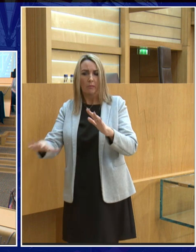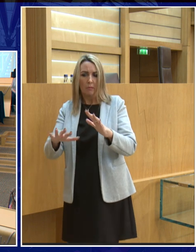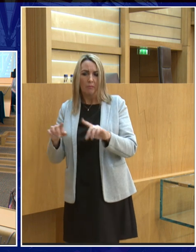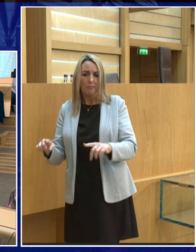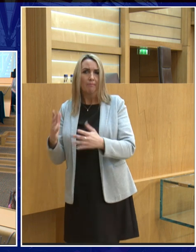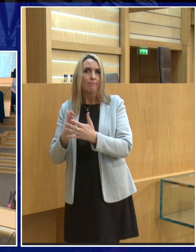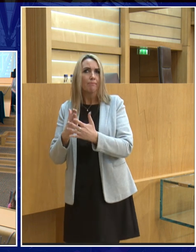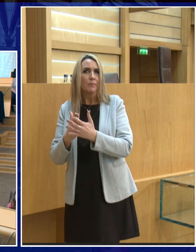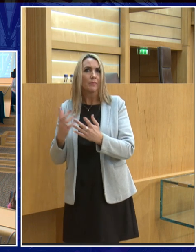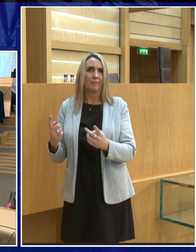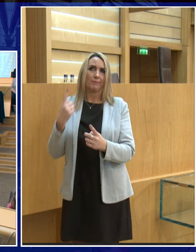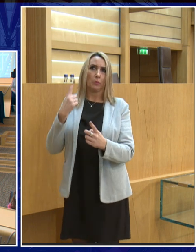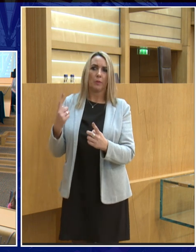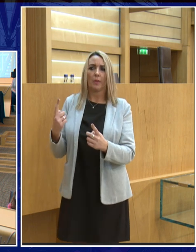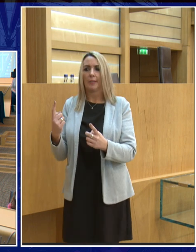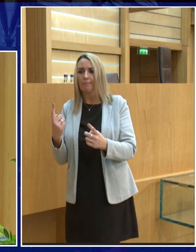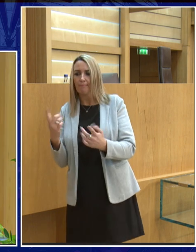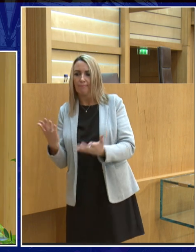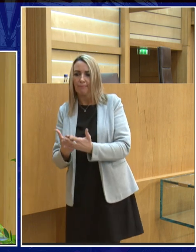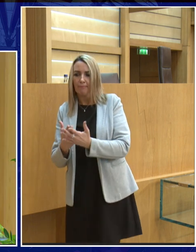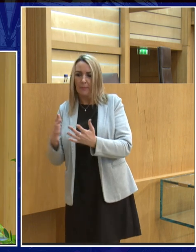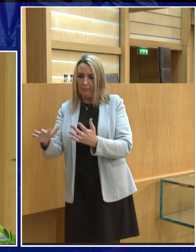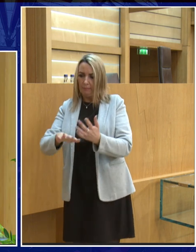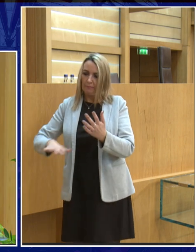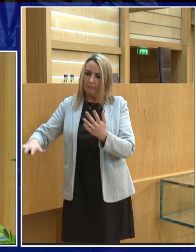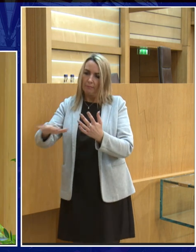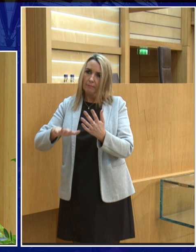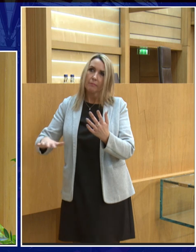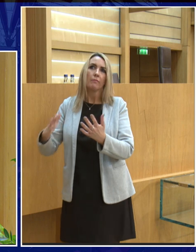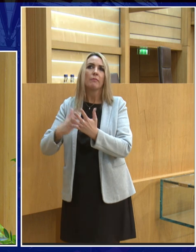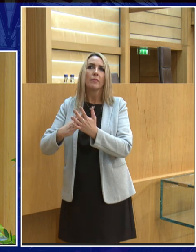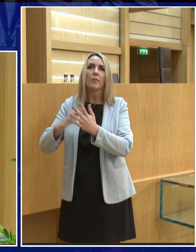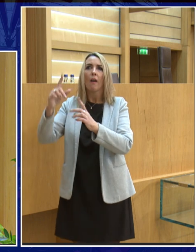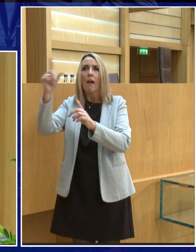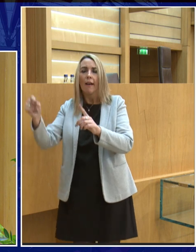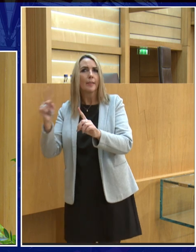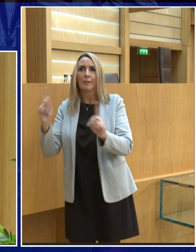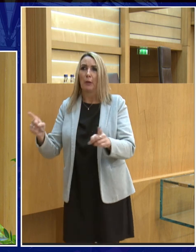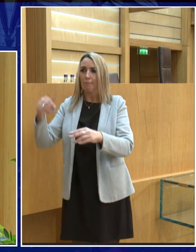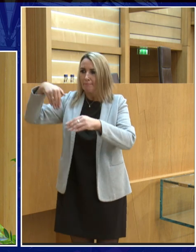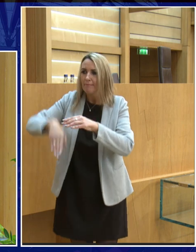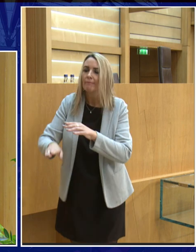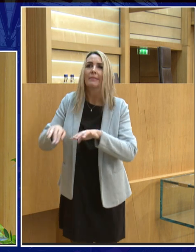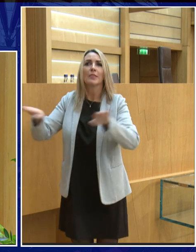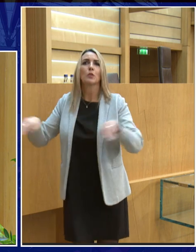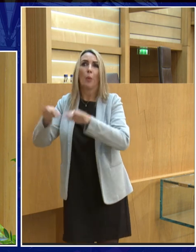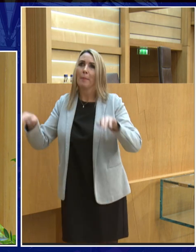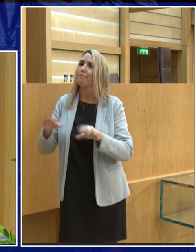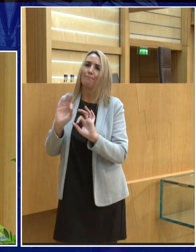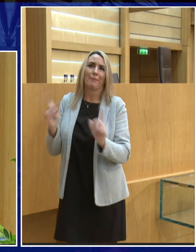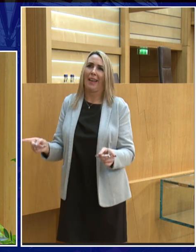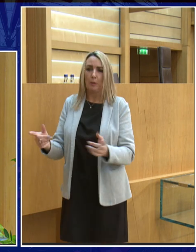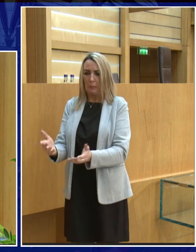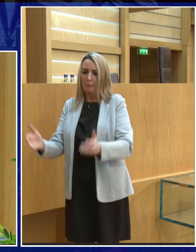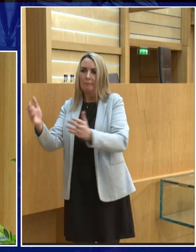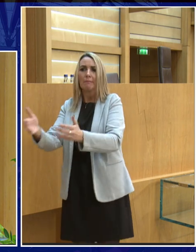this is sort of in little pockets and it's sort of in the actual in the lunar soil so you can't swim in the seas but there is water on the moon